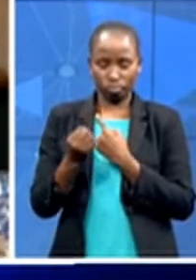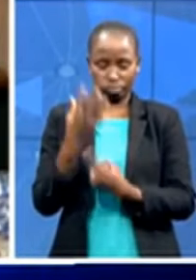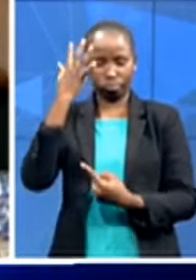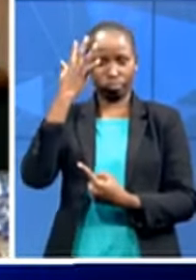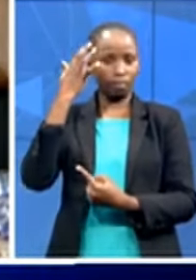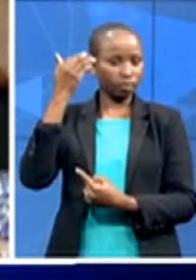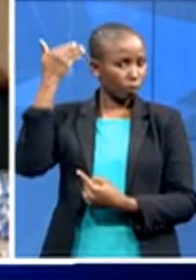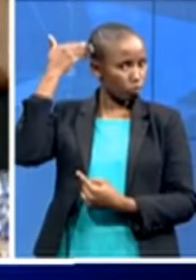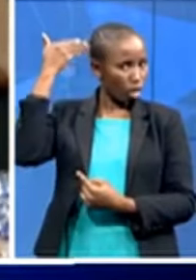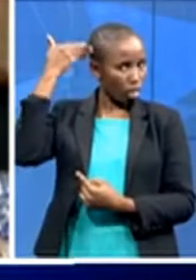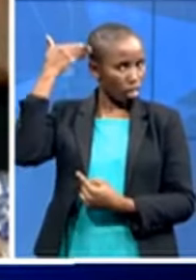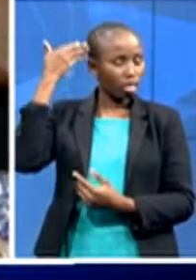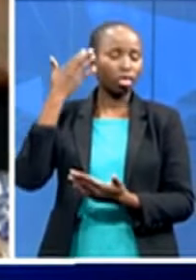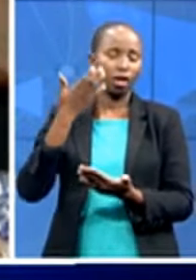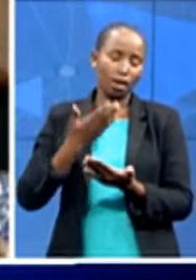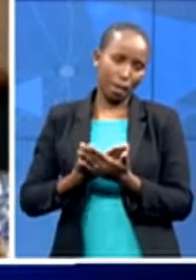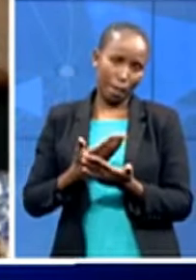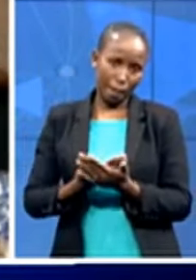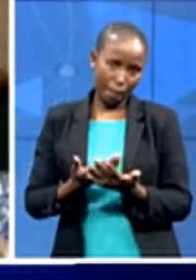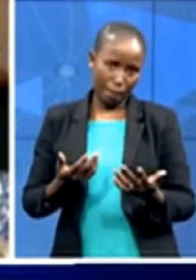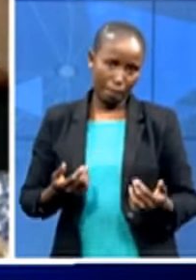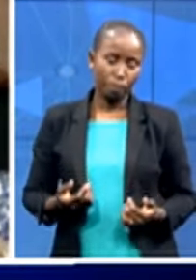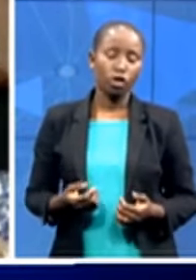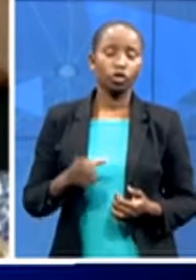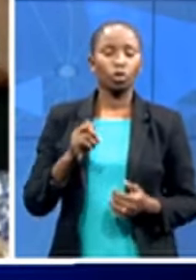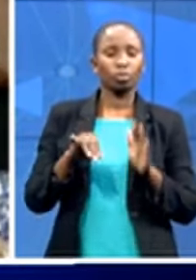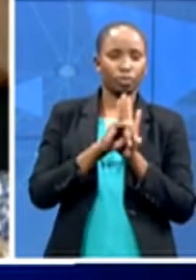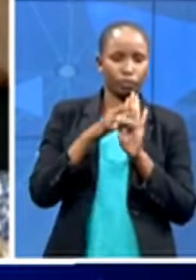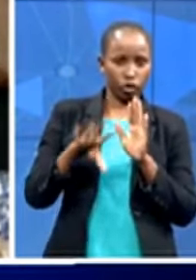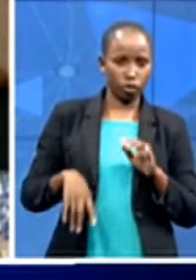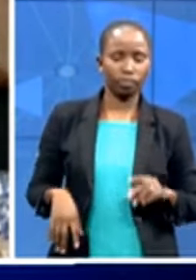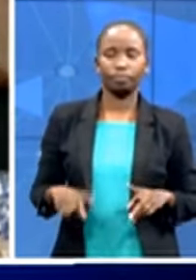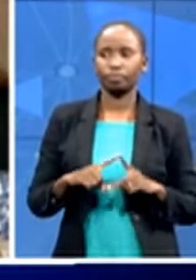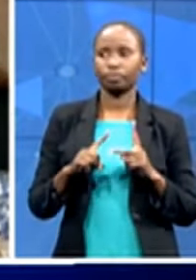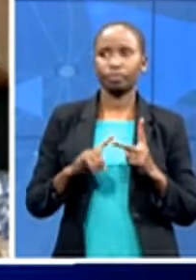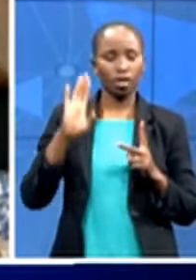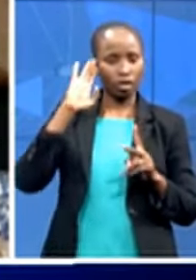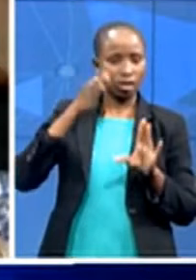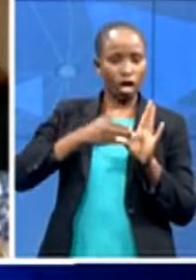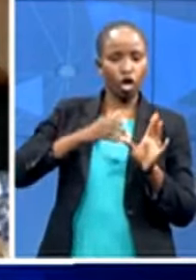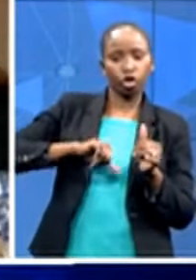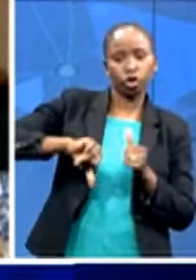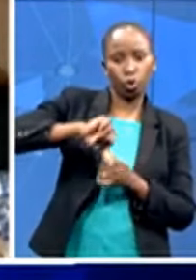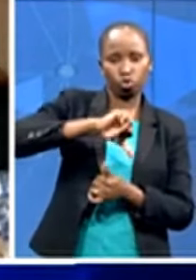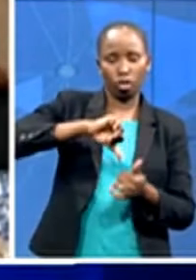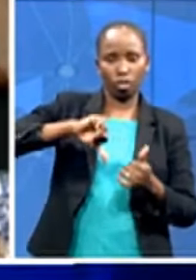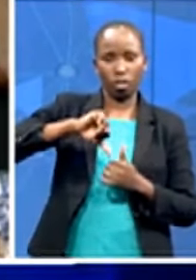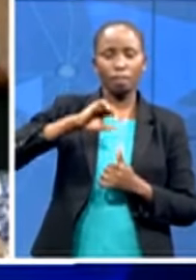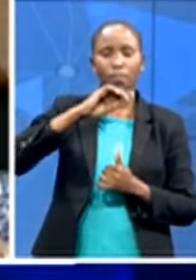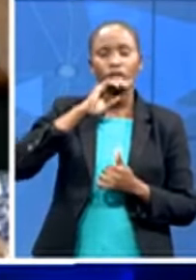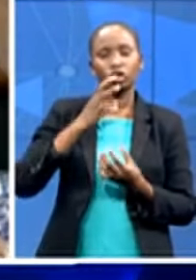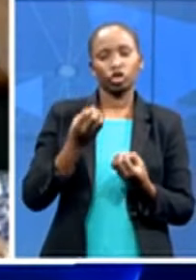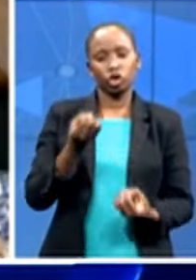so there's that there's also the the psychosocial ramification so children being in isolation not being able to go to school as normal